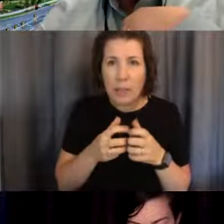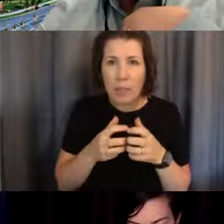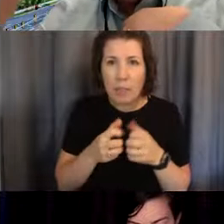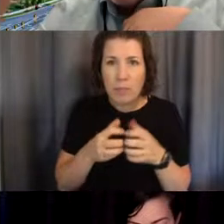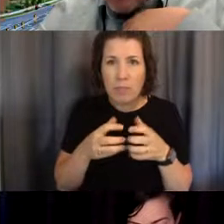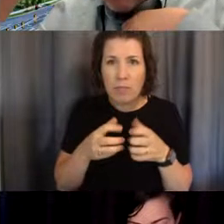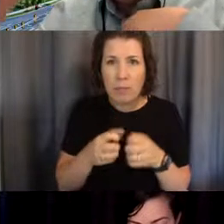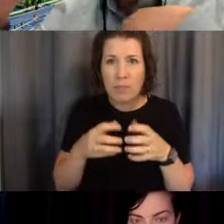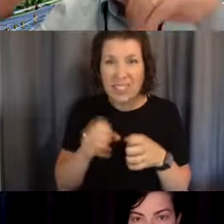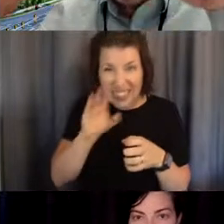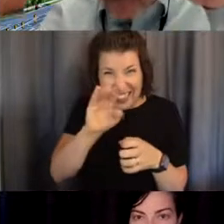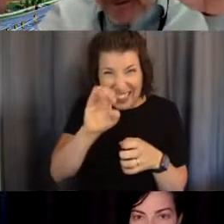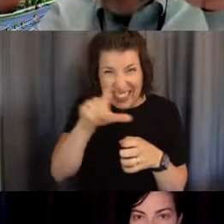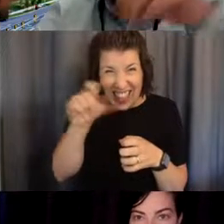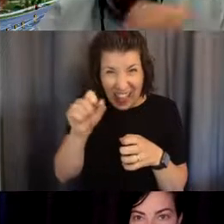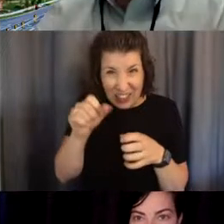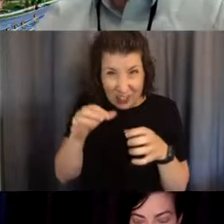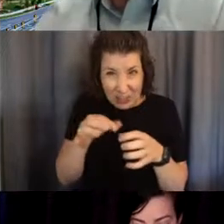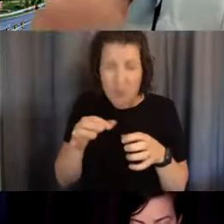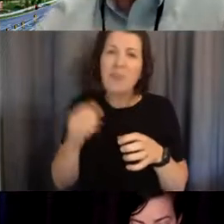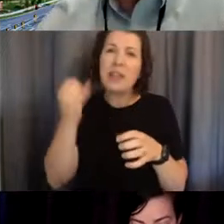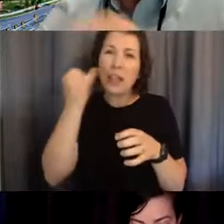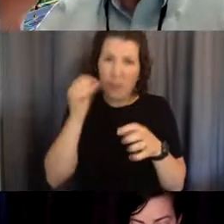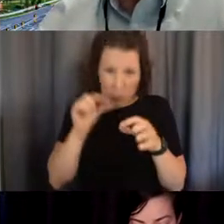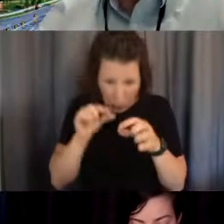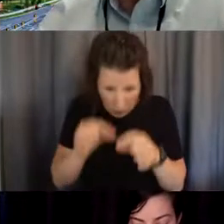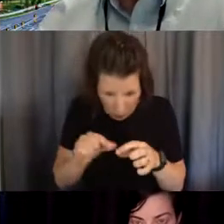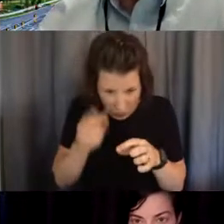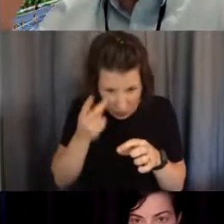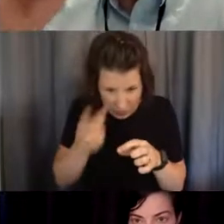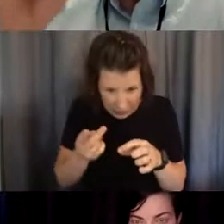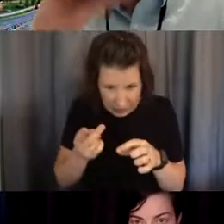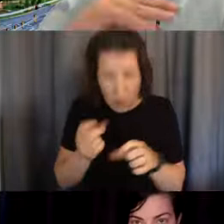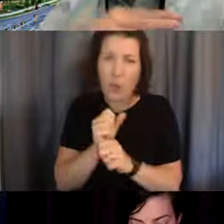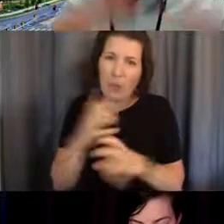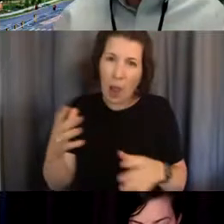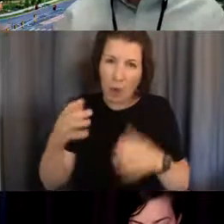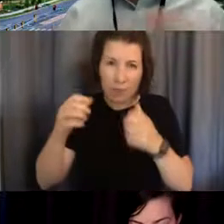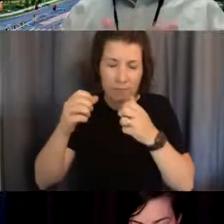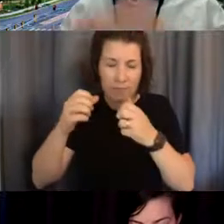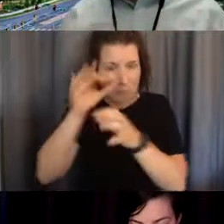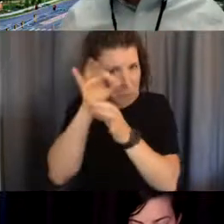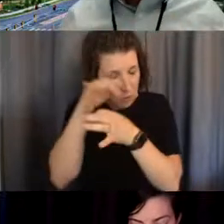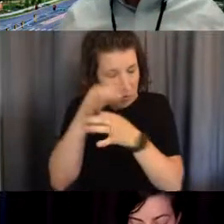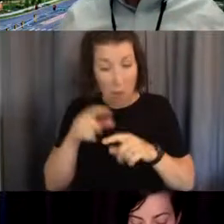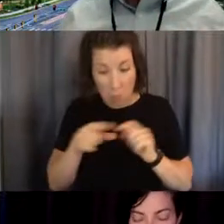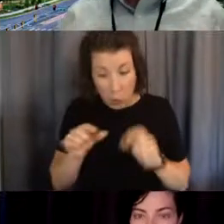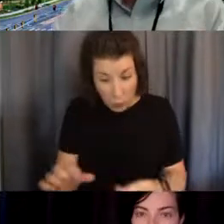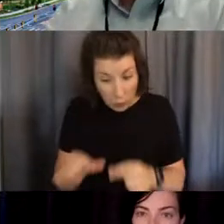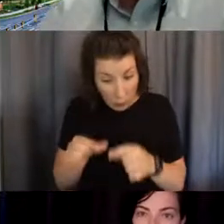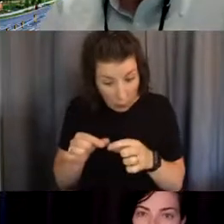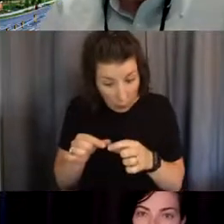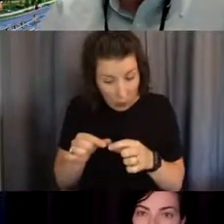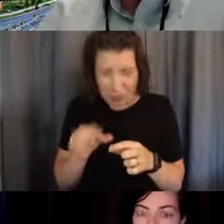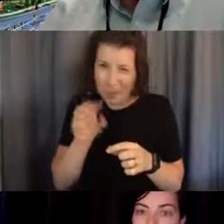millimeter big. So you could kind of see it if you really look close to the naked eye, just beating all of the plates just started overnight